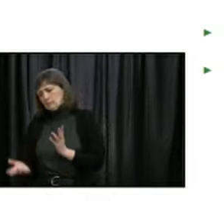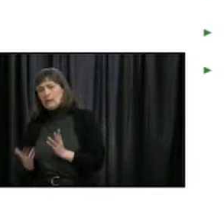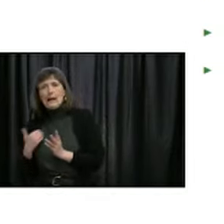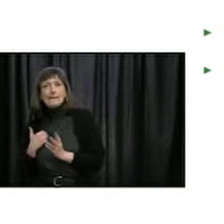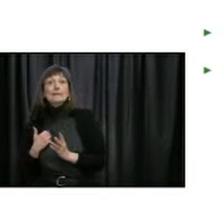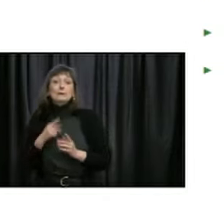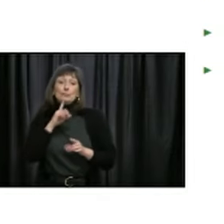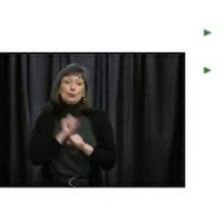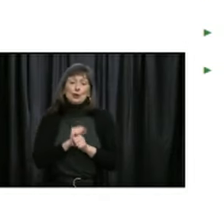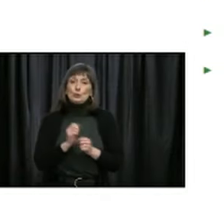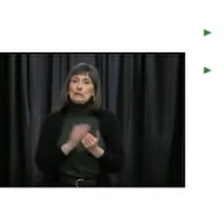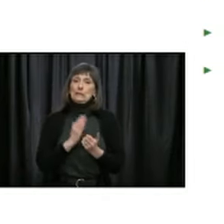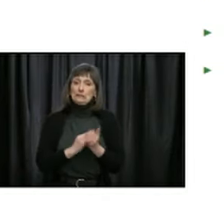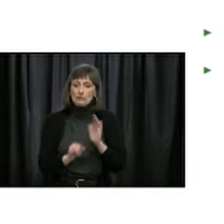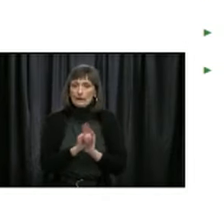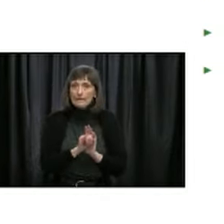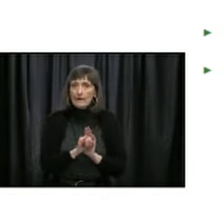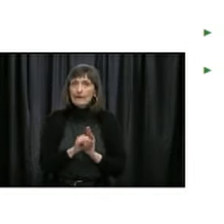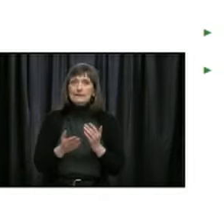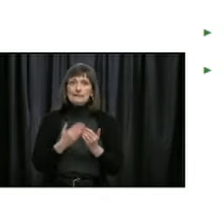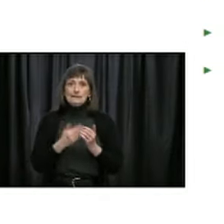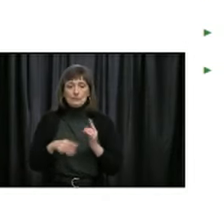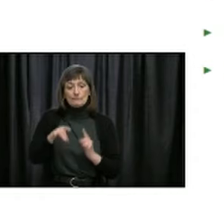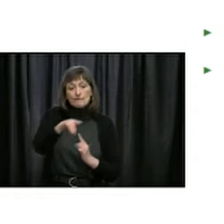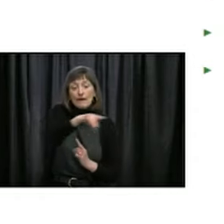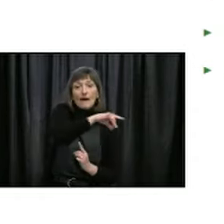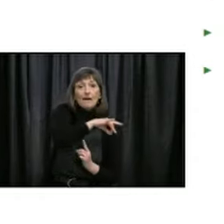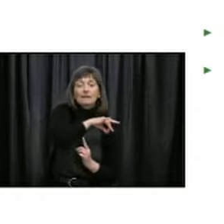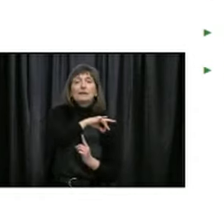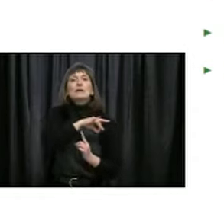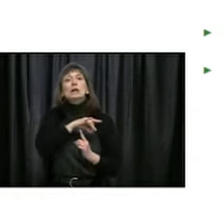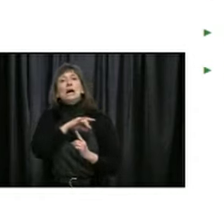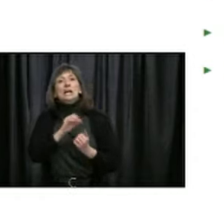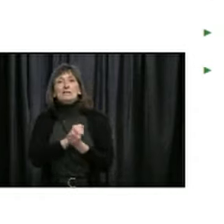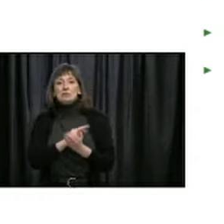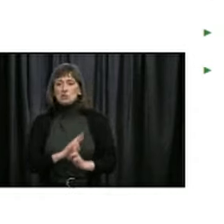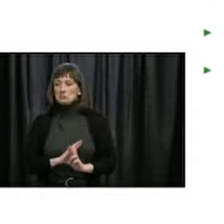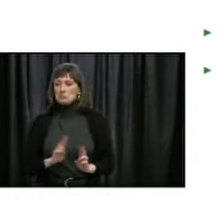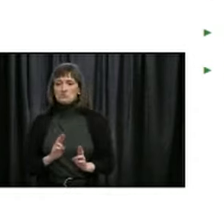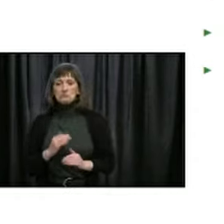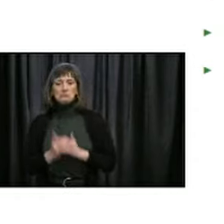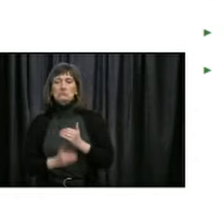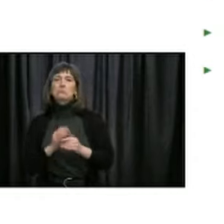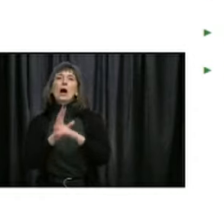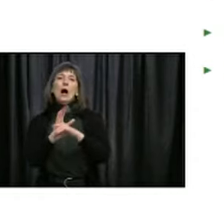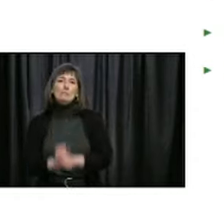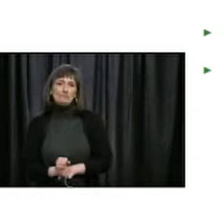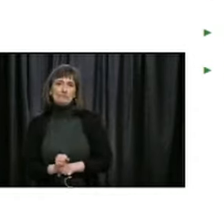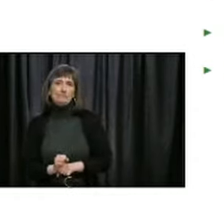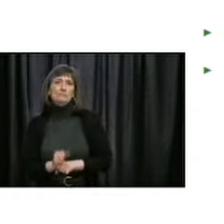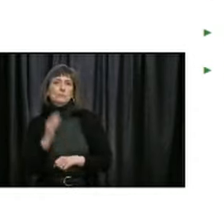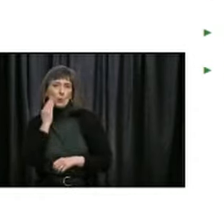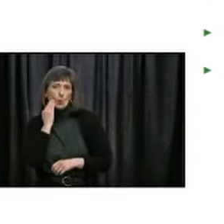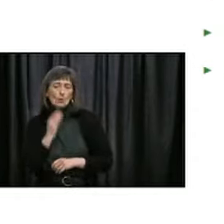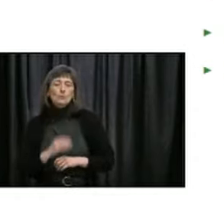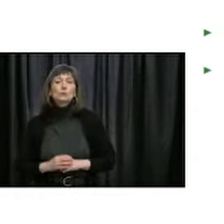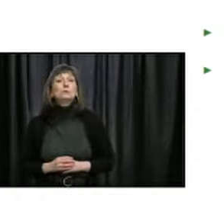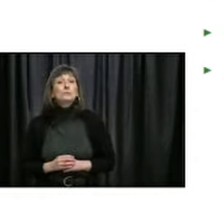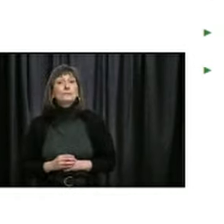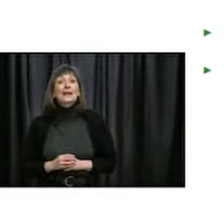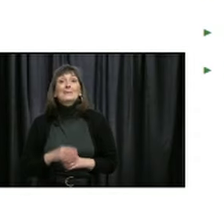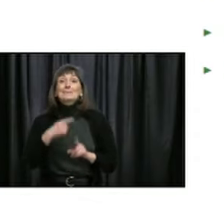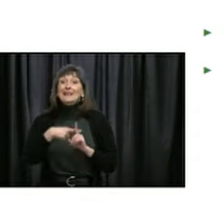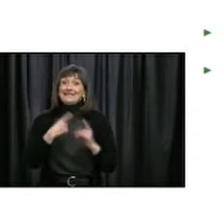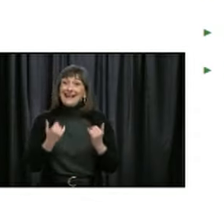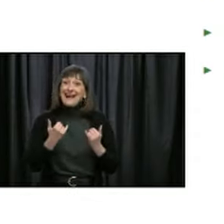accordingly. And certainly we have put measures in place that will allow us to do that. And some of our restrictions on travel now